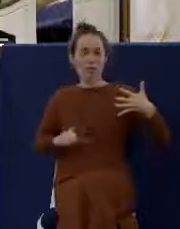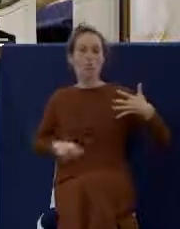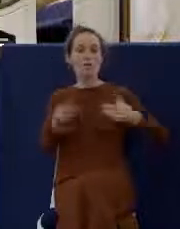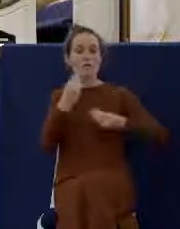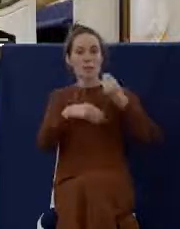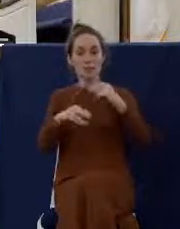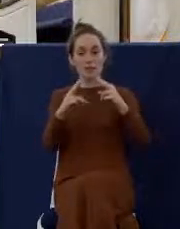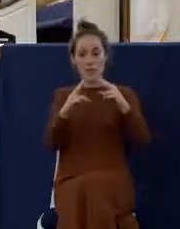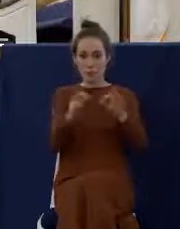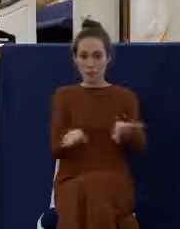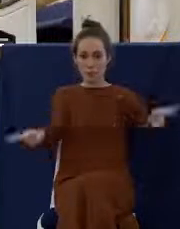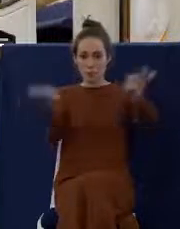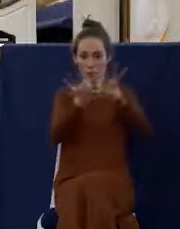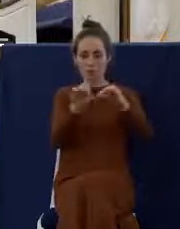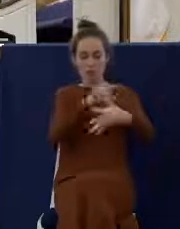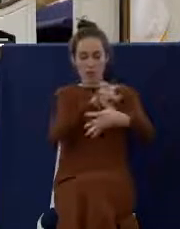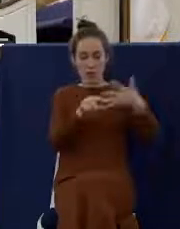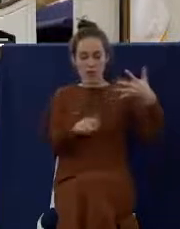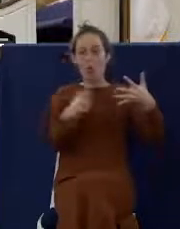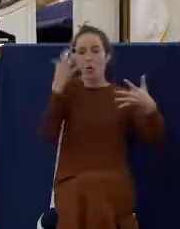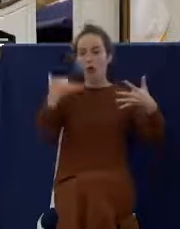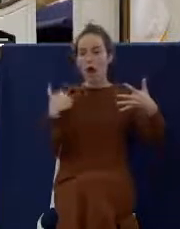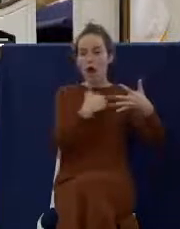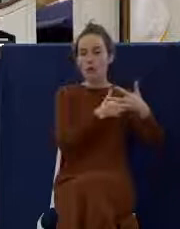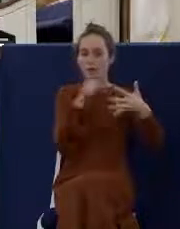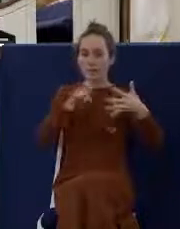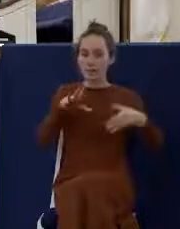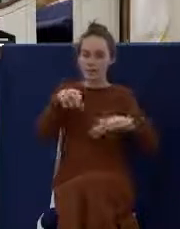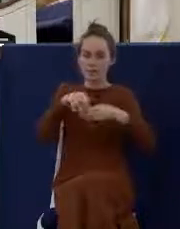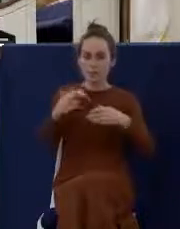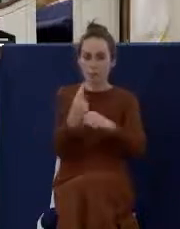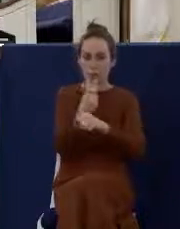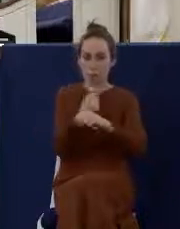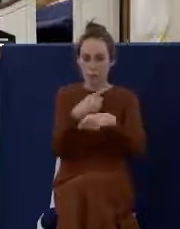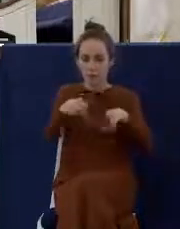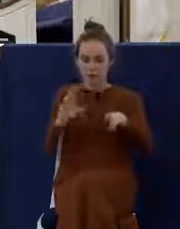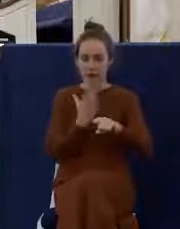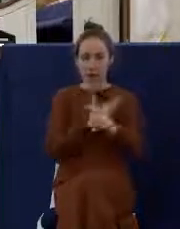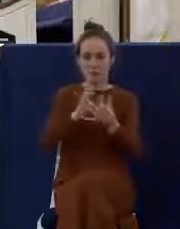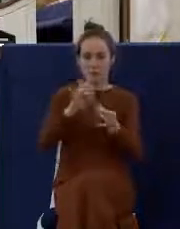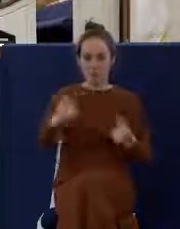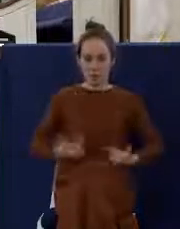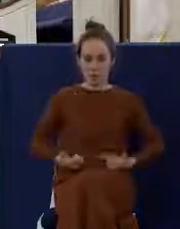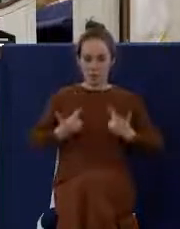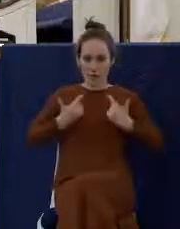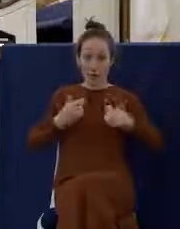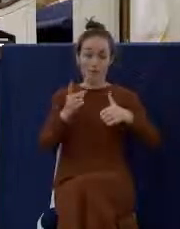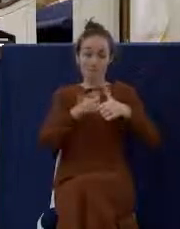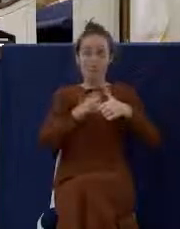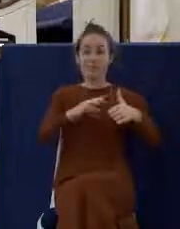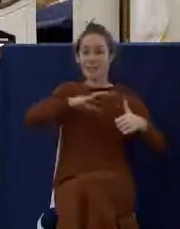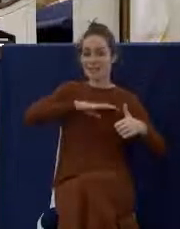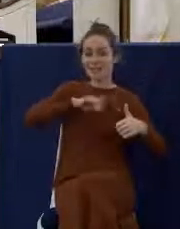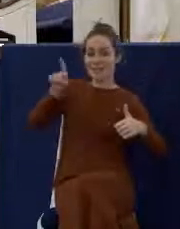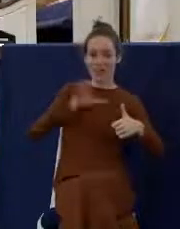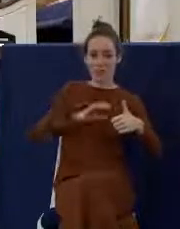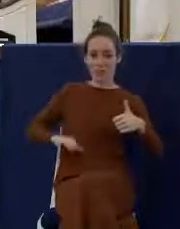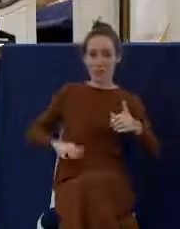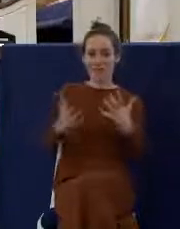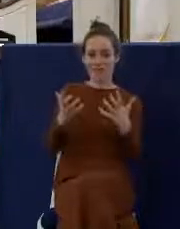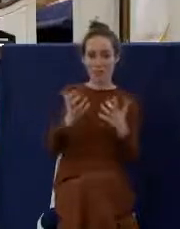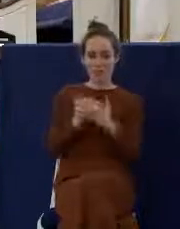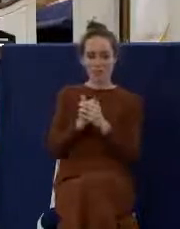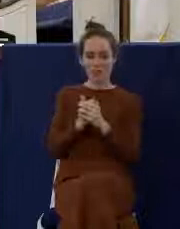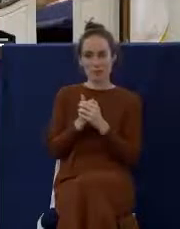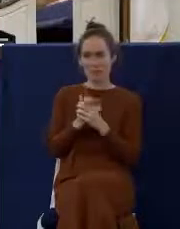spiritual life. Here's the first reason. Number one, it satisfies the desire of Christ. Why do we do the Lord's Supper? Because this is